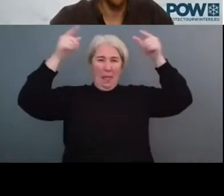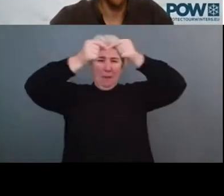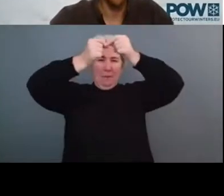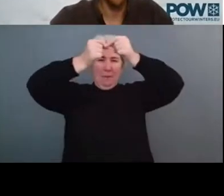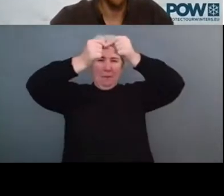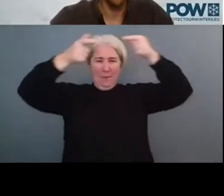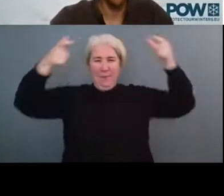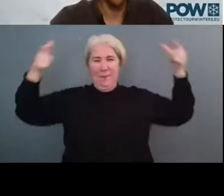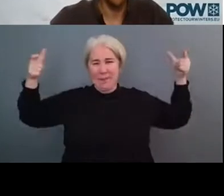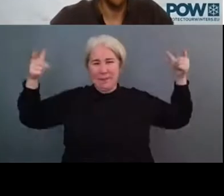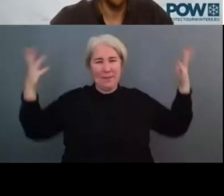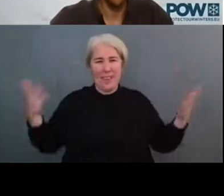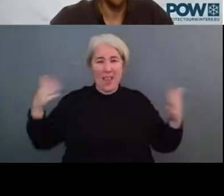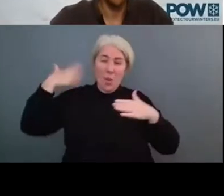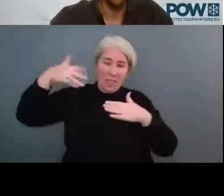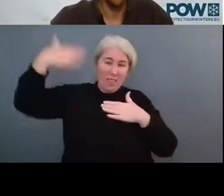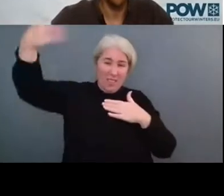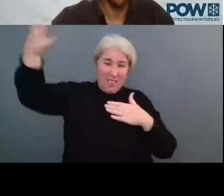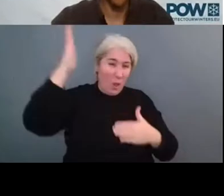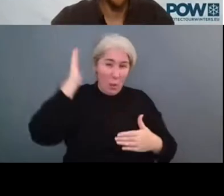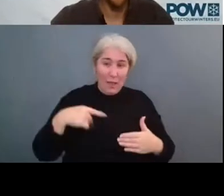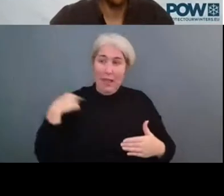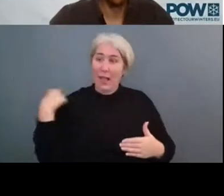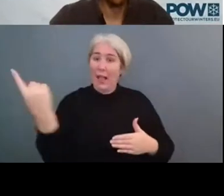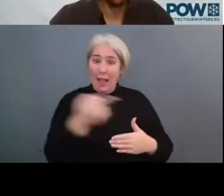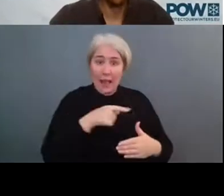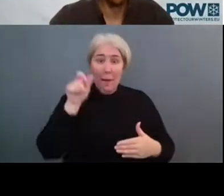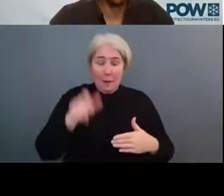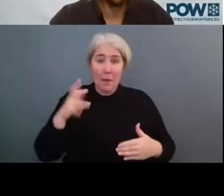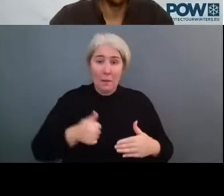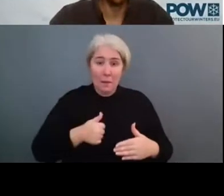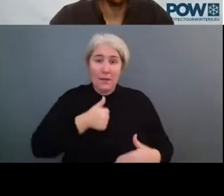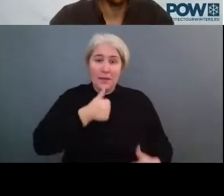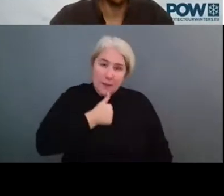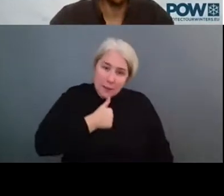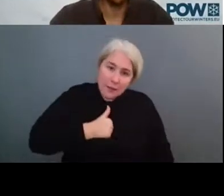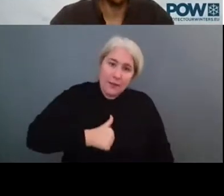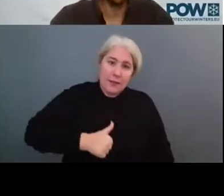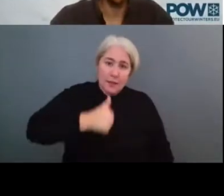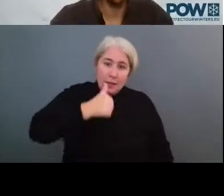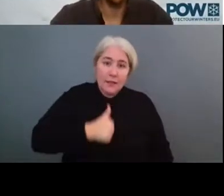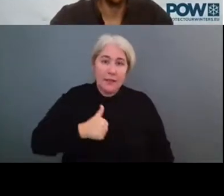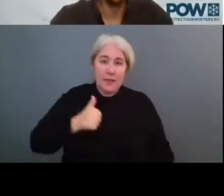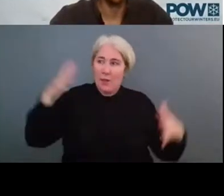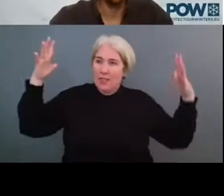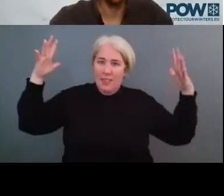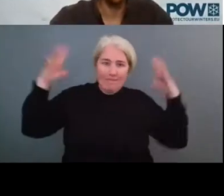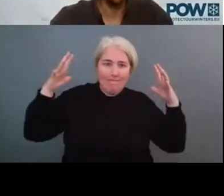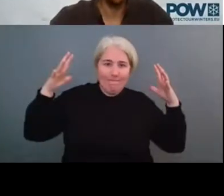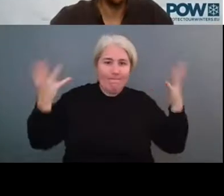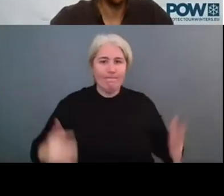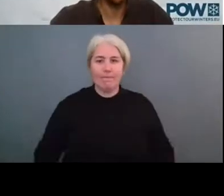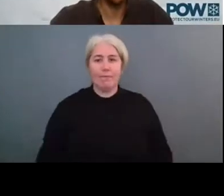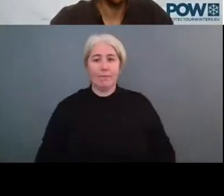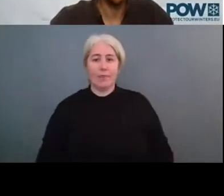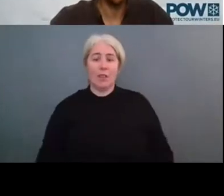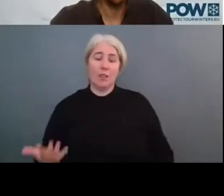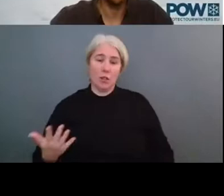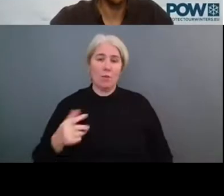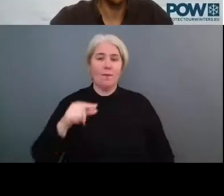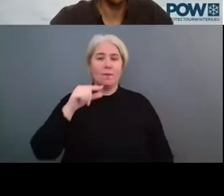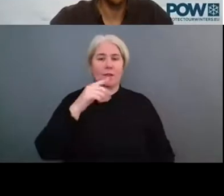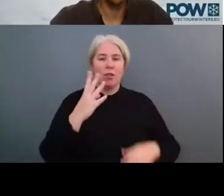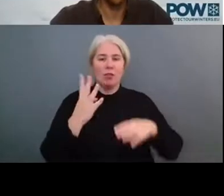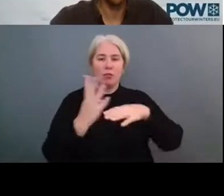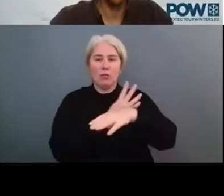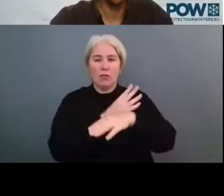years to come. So together with climate change adaptation, reducing greenhouse greenhouse gases,